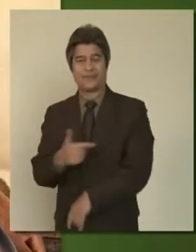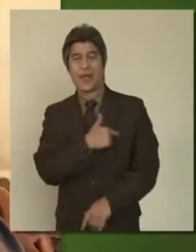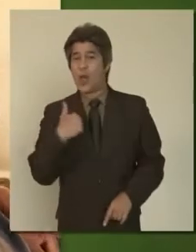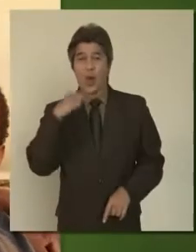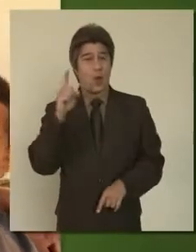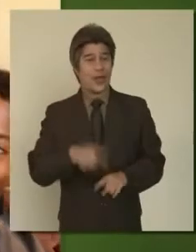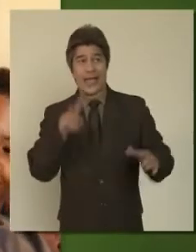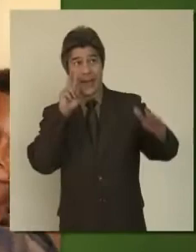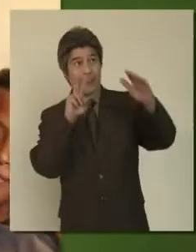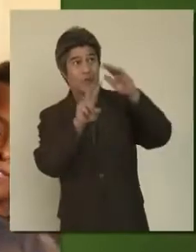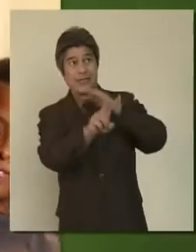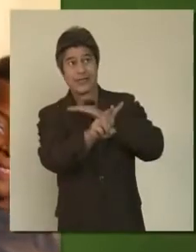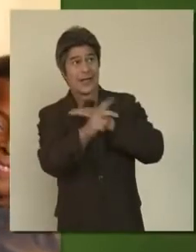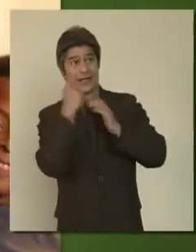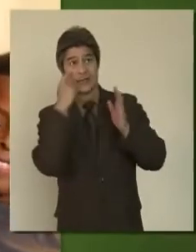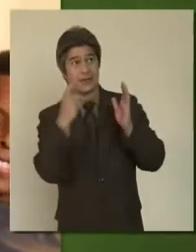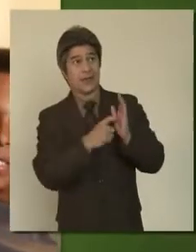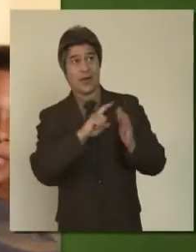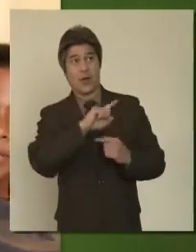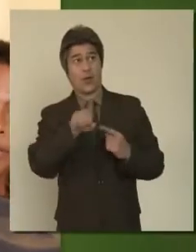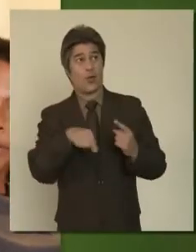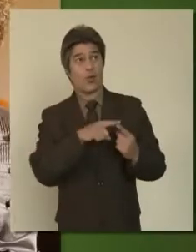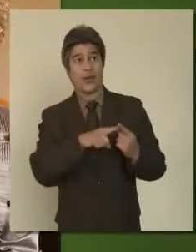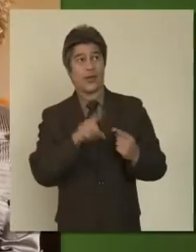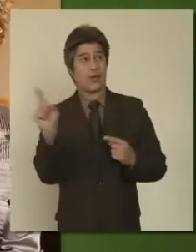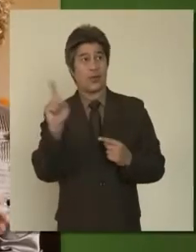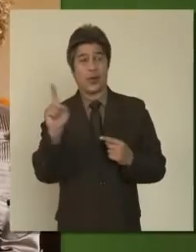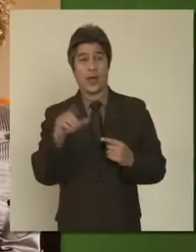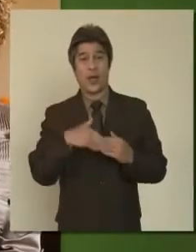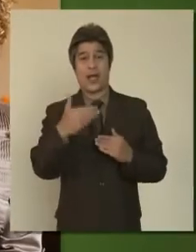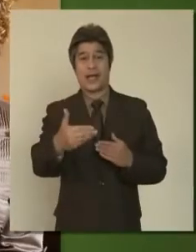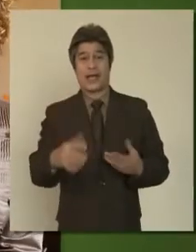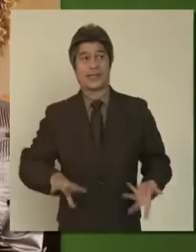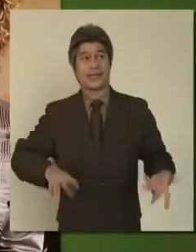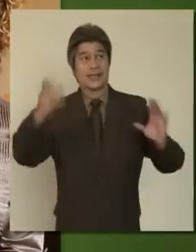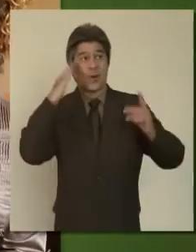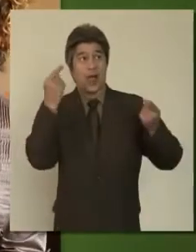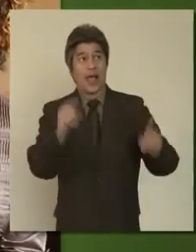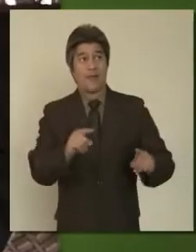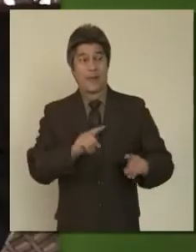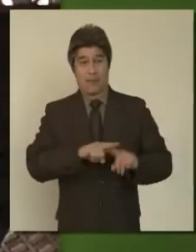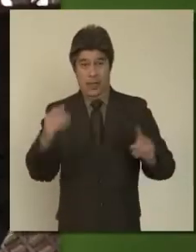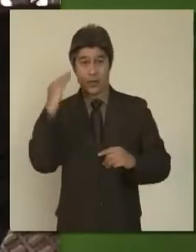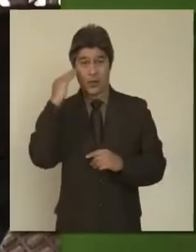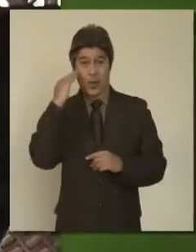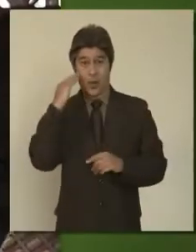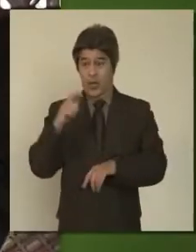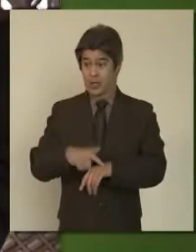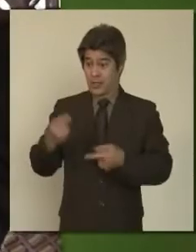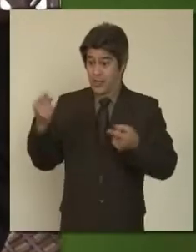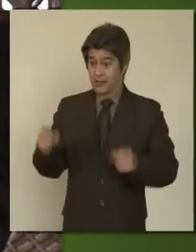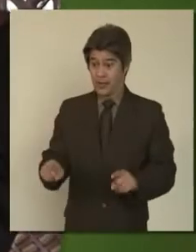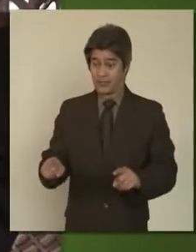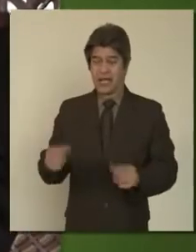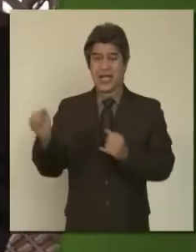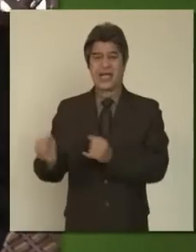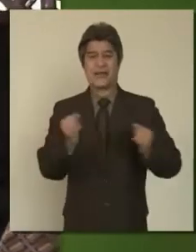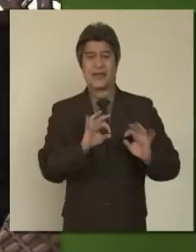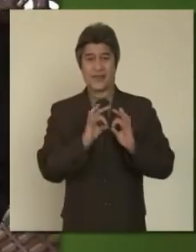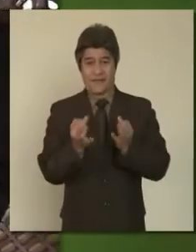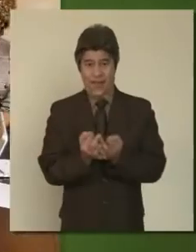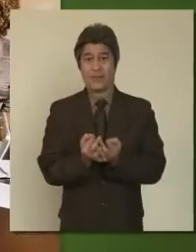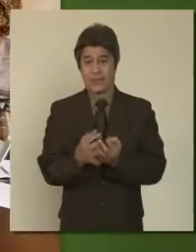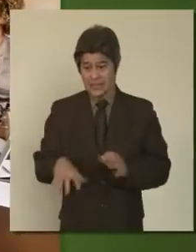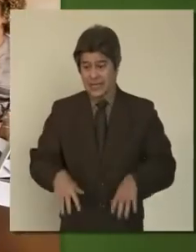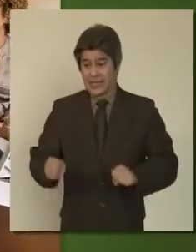We can't predict where or when the next disaster will happen, but we do know that when the time comes, individuals and families who have taken even a